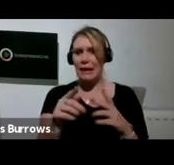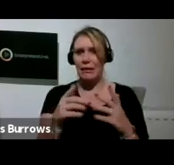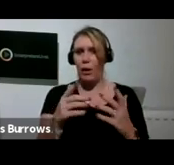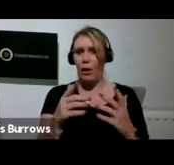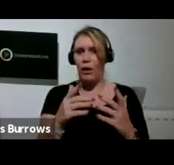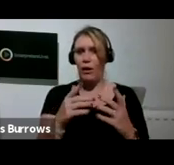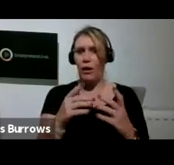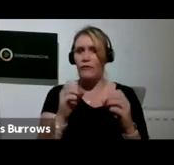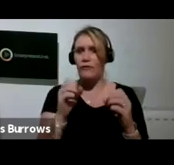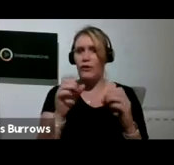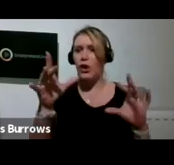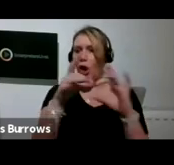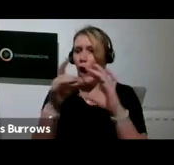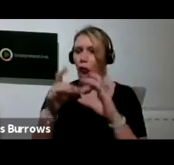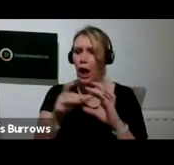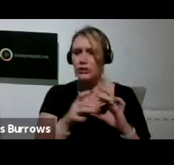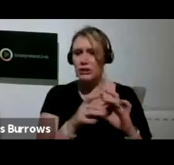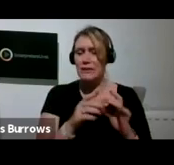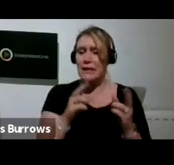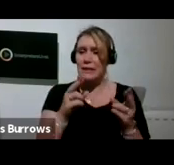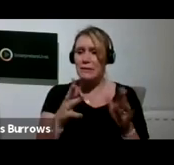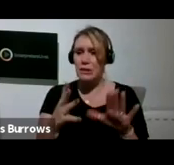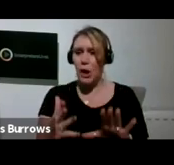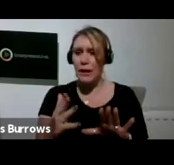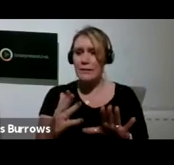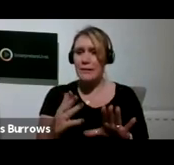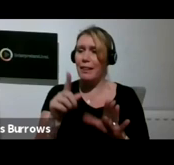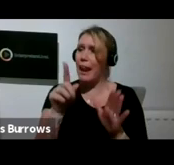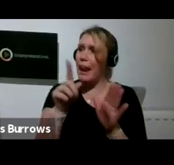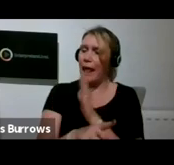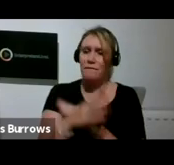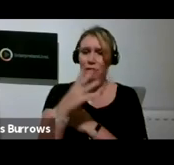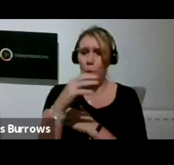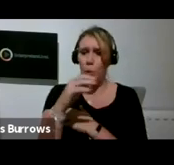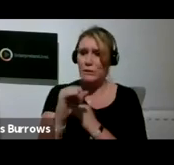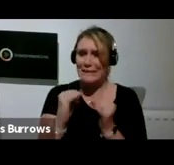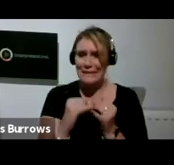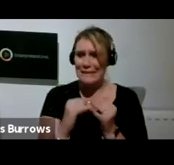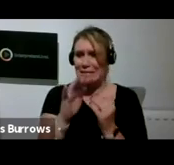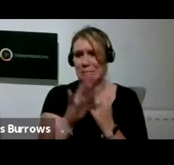his stuff, because even though it was, he finished, he died in the late 40s.